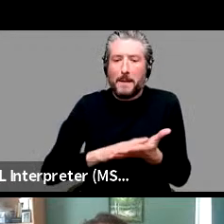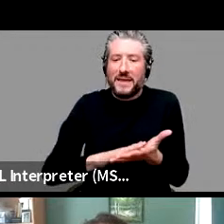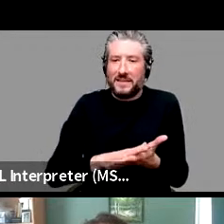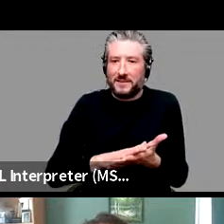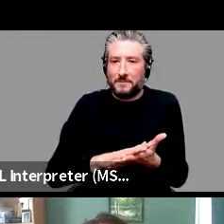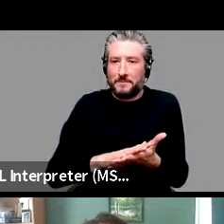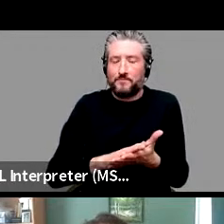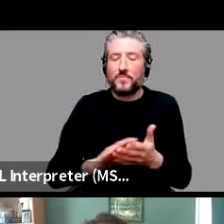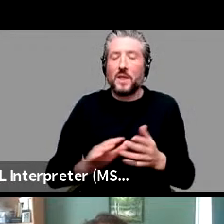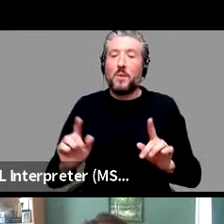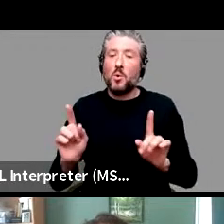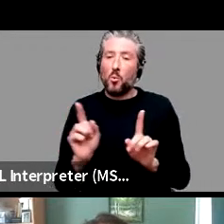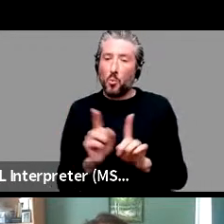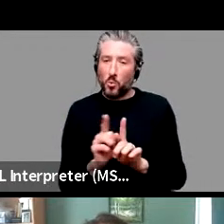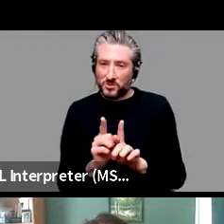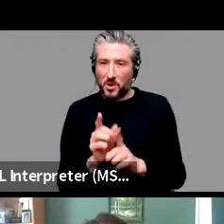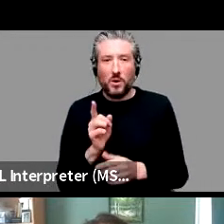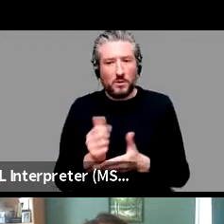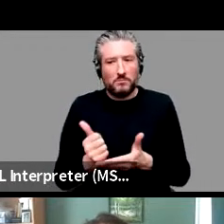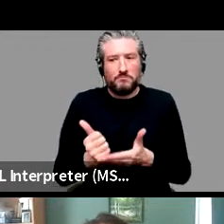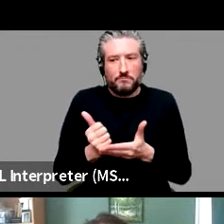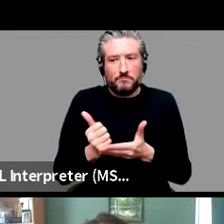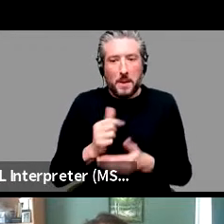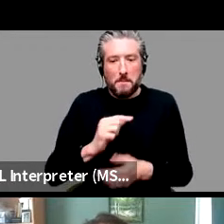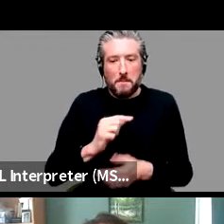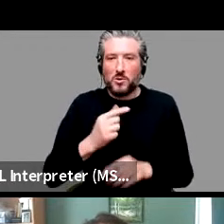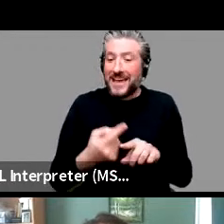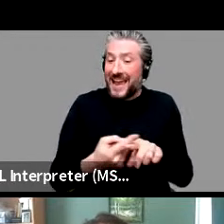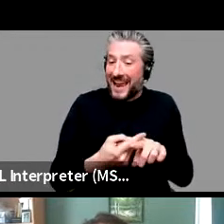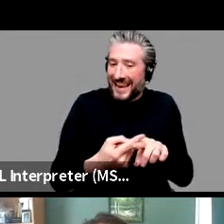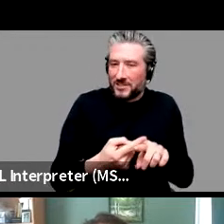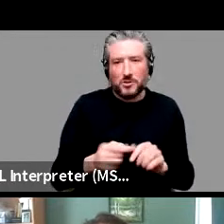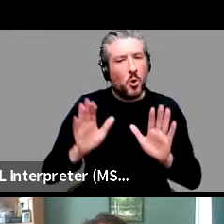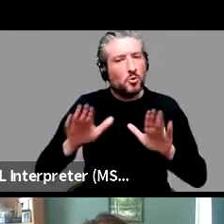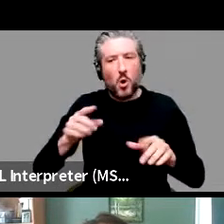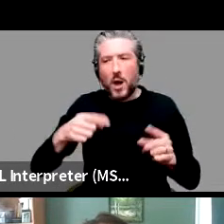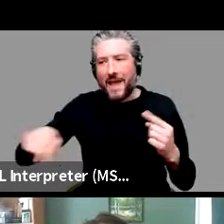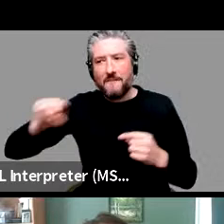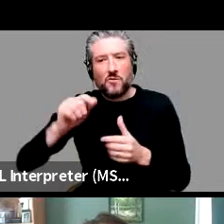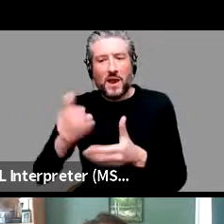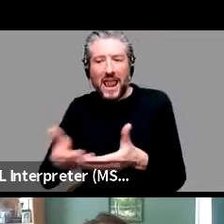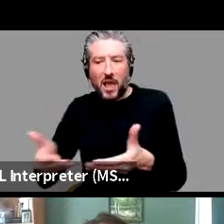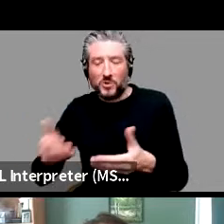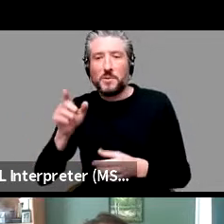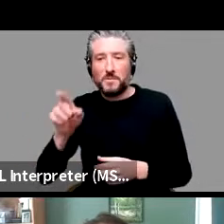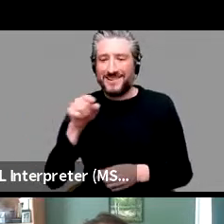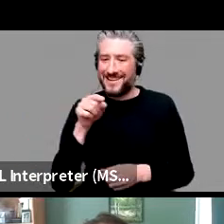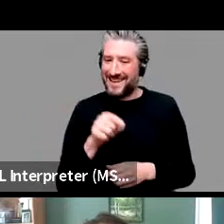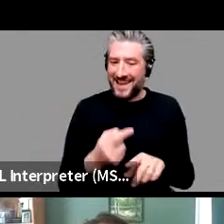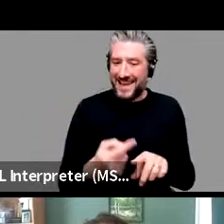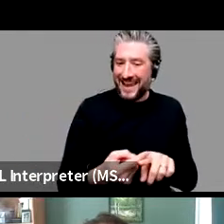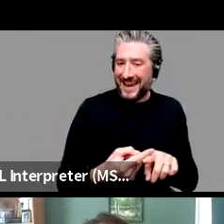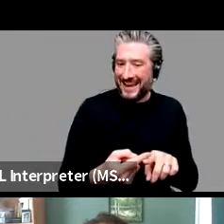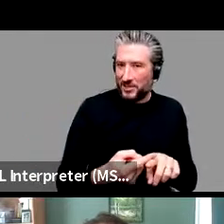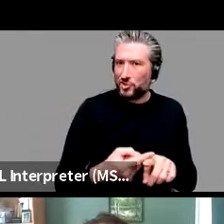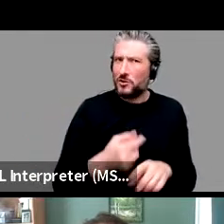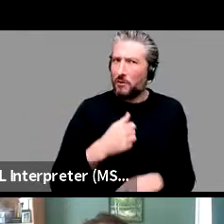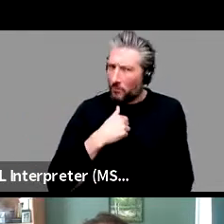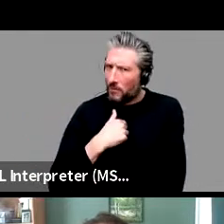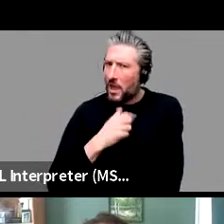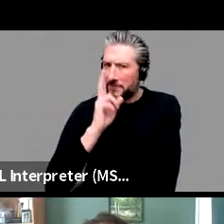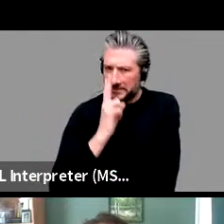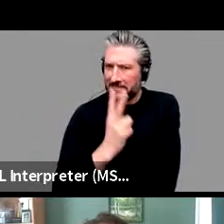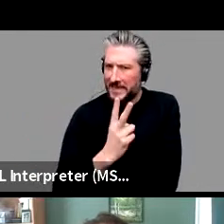because in English and not in every language, but in English, you've seen things like that before where we have taken license. And so